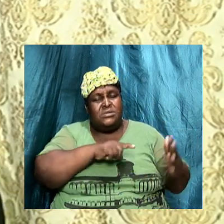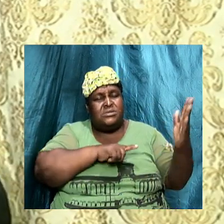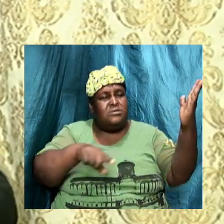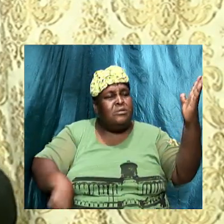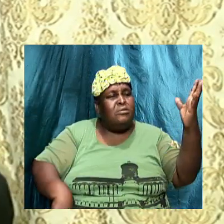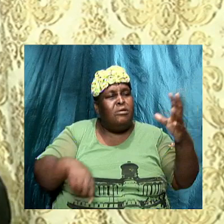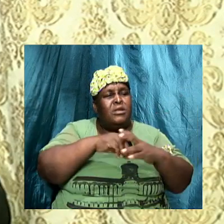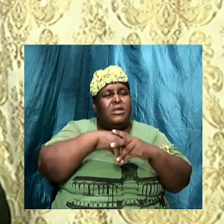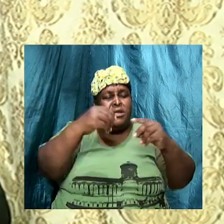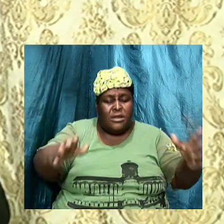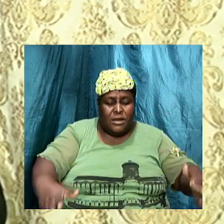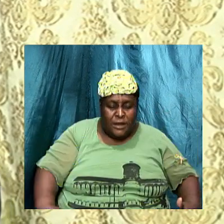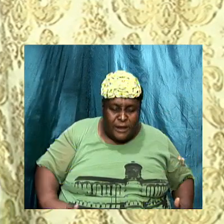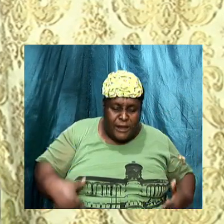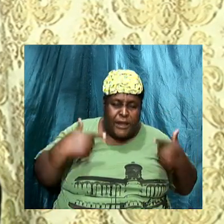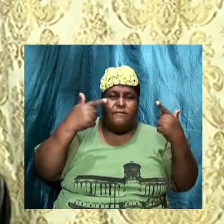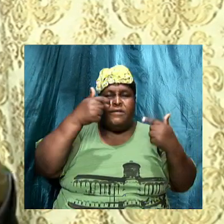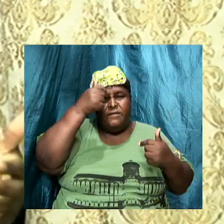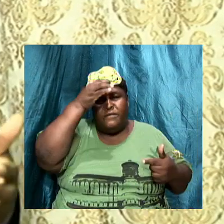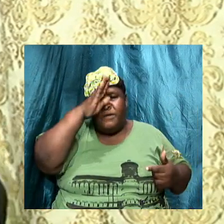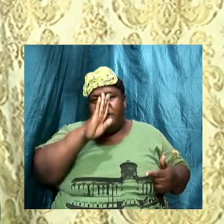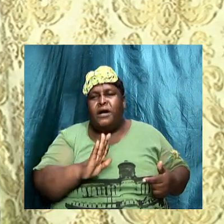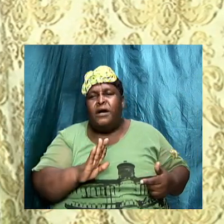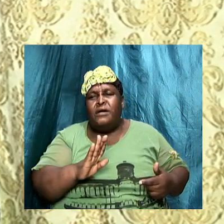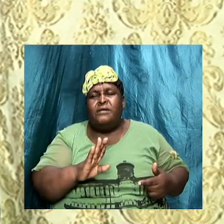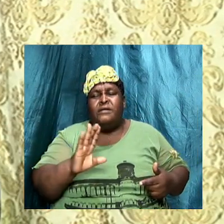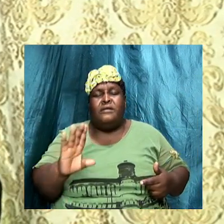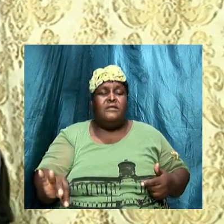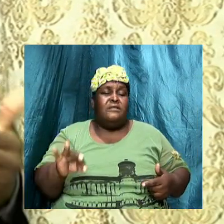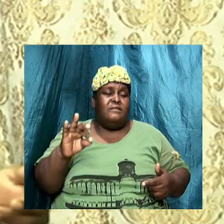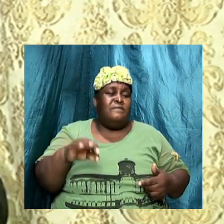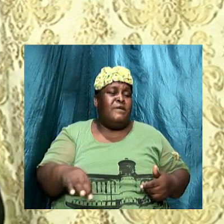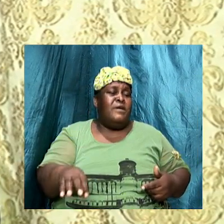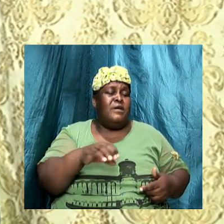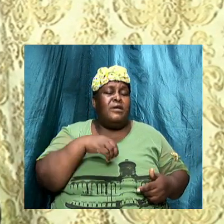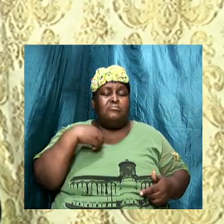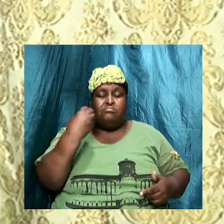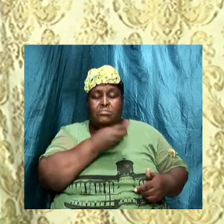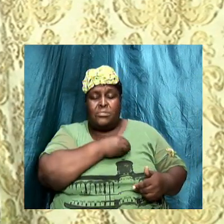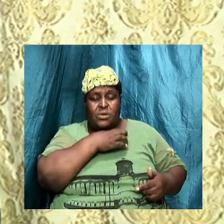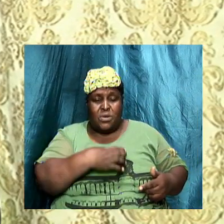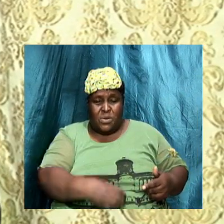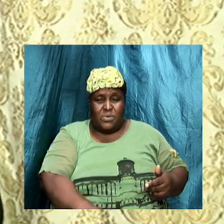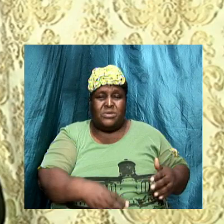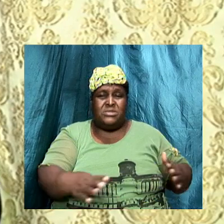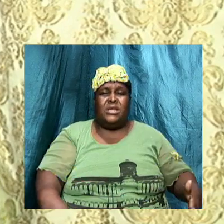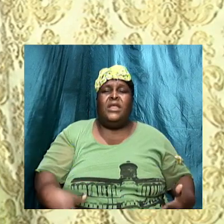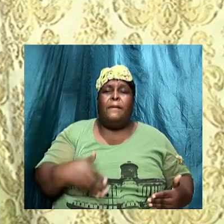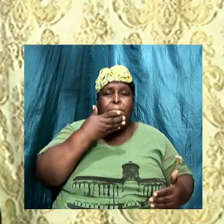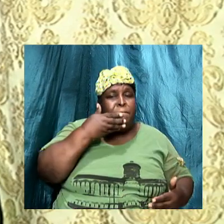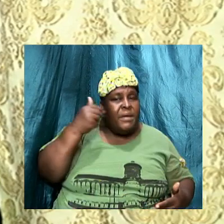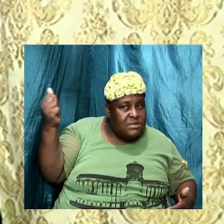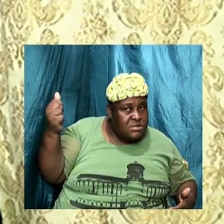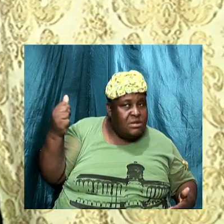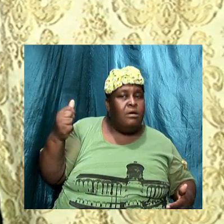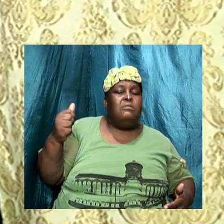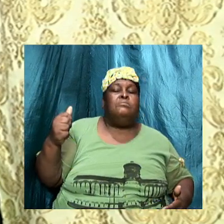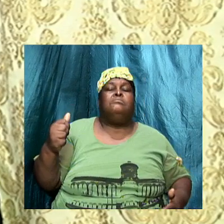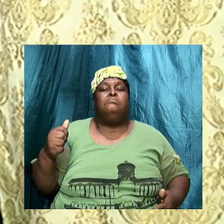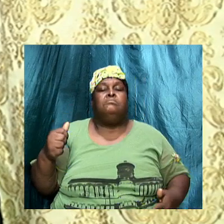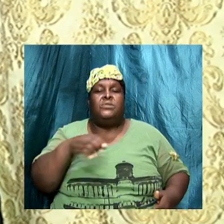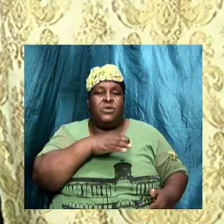walk, we'll find that our Christian life will be a better Christian life. We'll find that we will walk in authority.